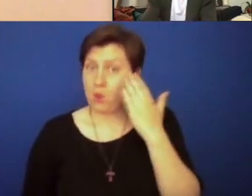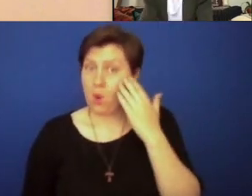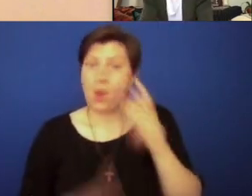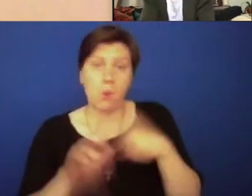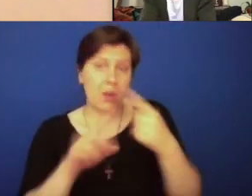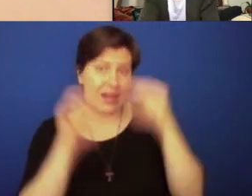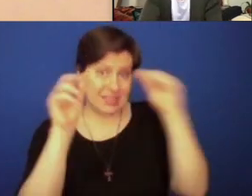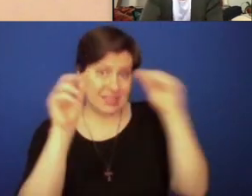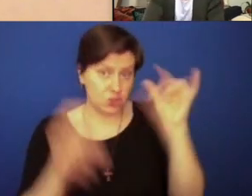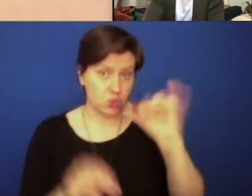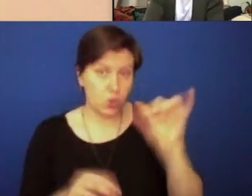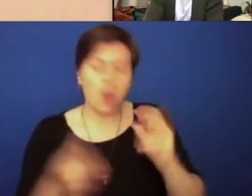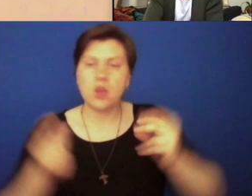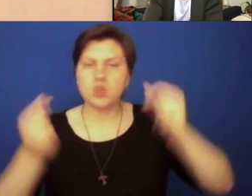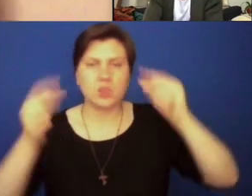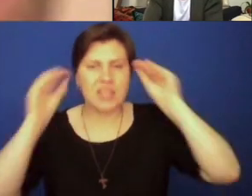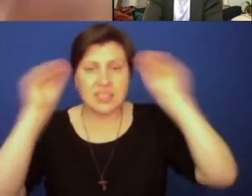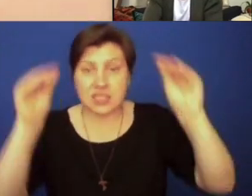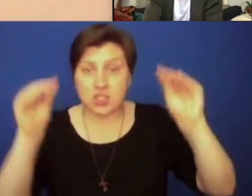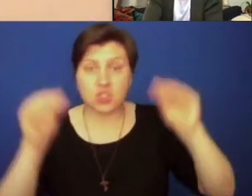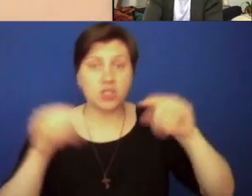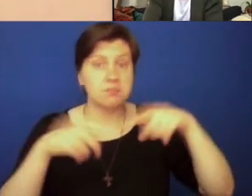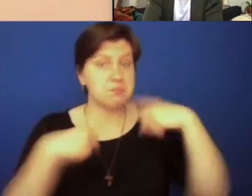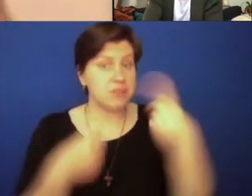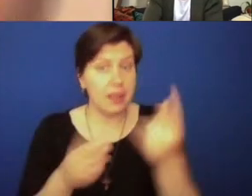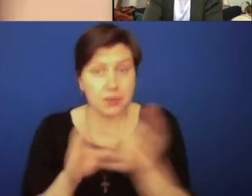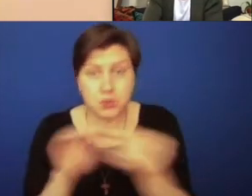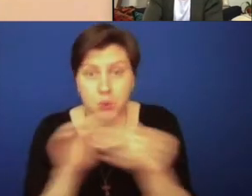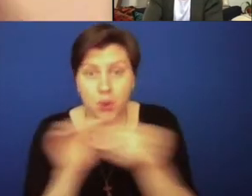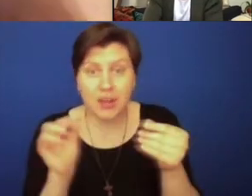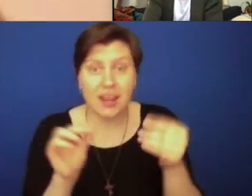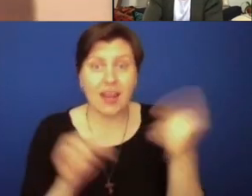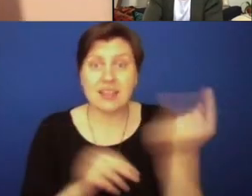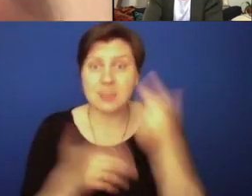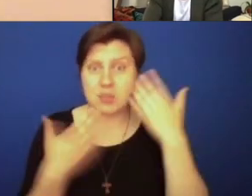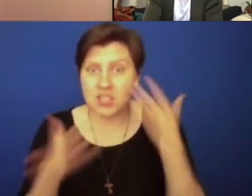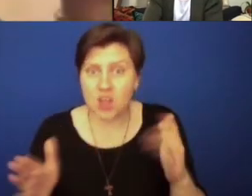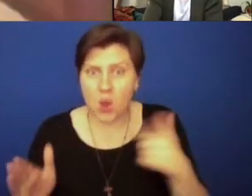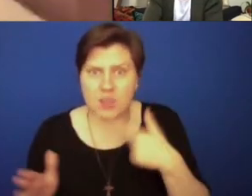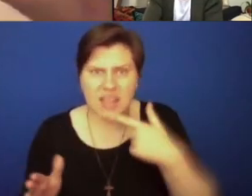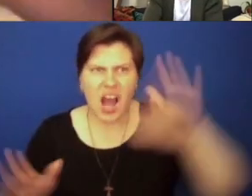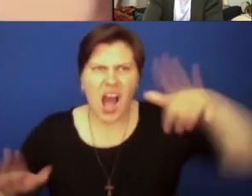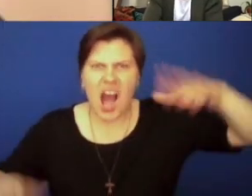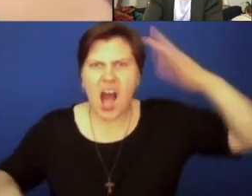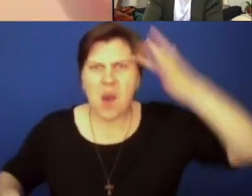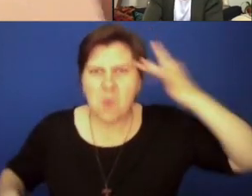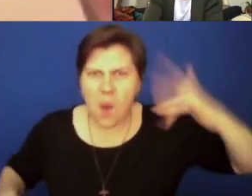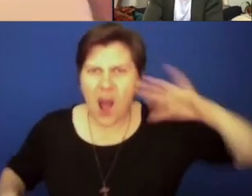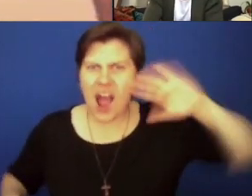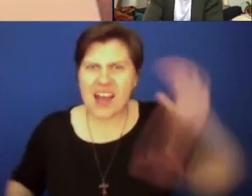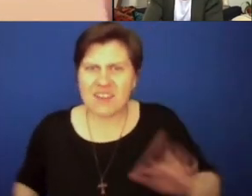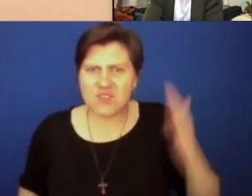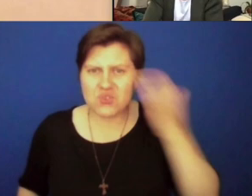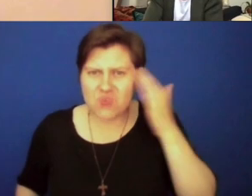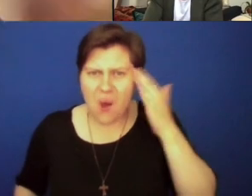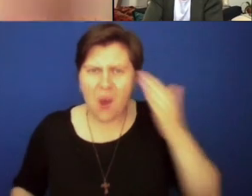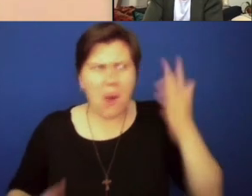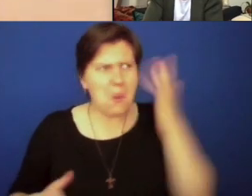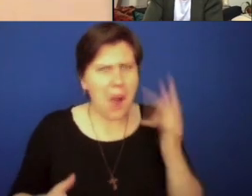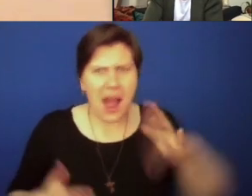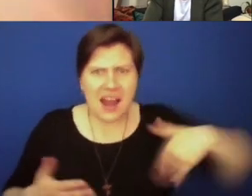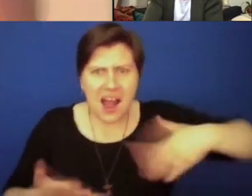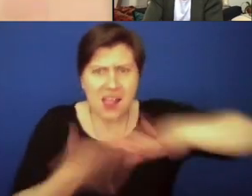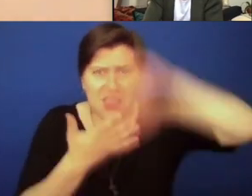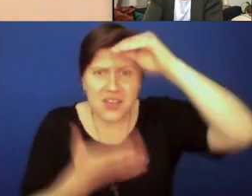certainly when I teach this history, as soon as I teach it or as soon as I tell a story that someone sort of doesn't know, they're like, why didn't I know this? How is it possible that I didn't know it?